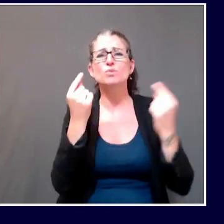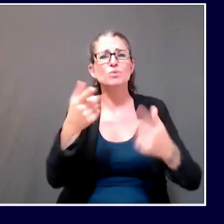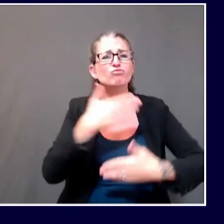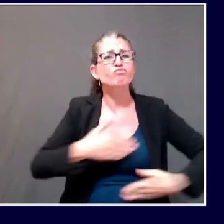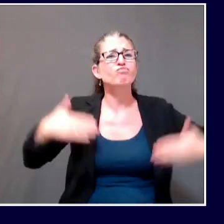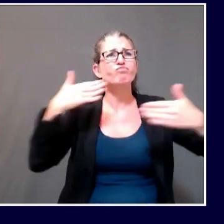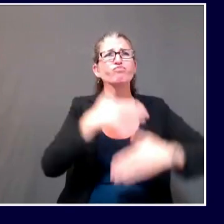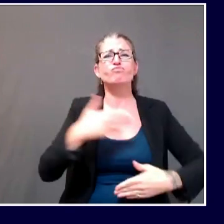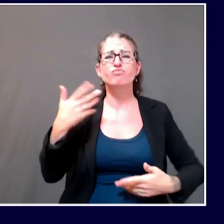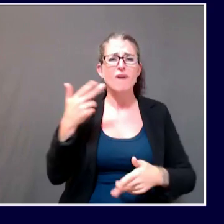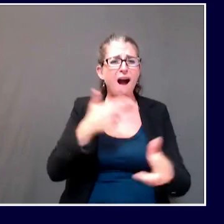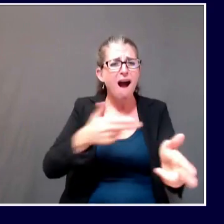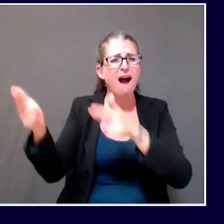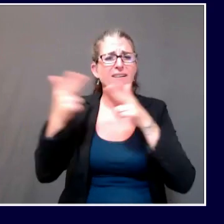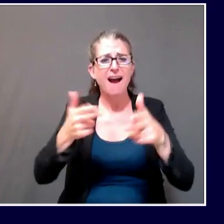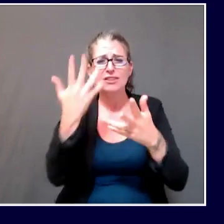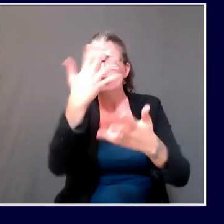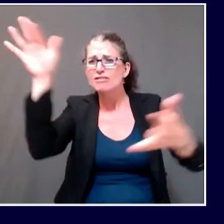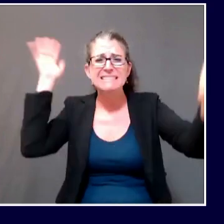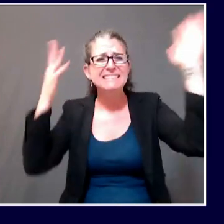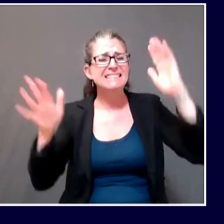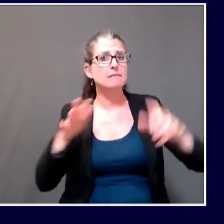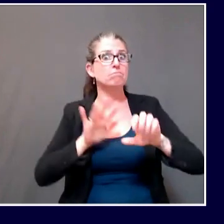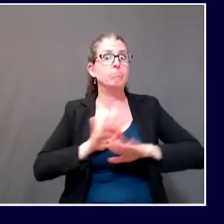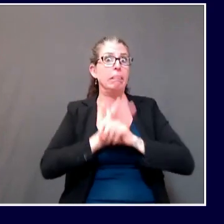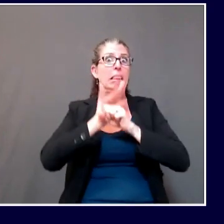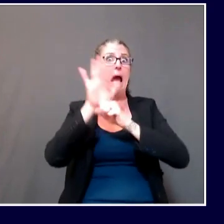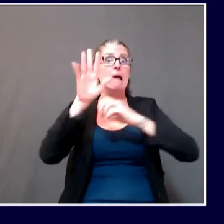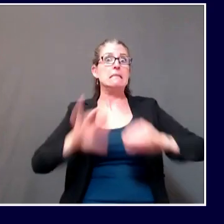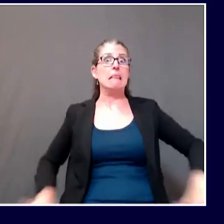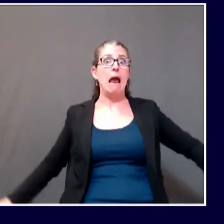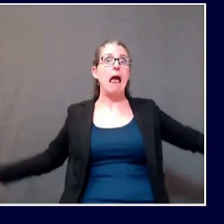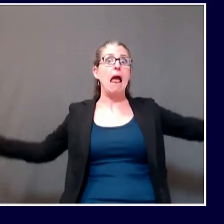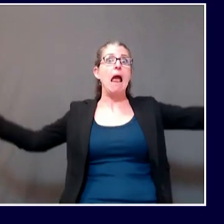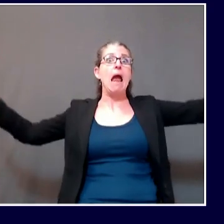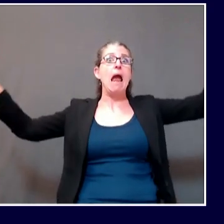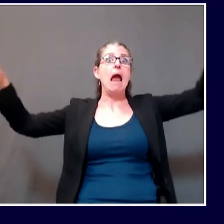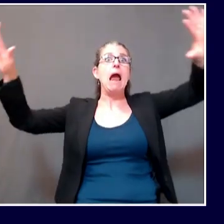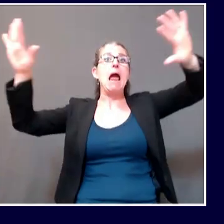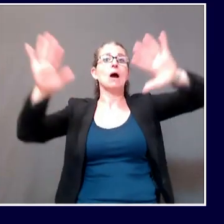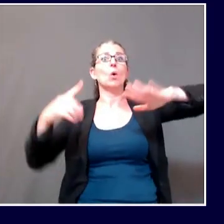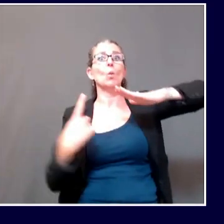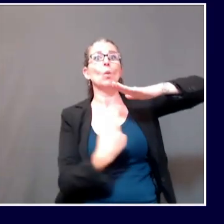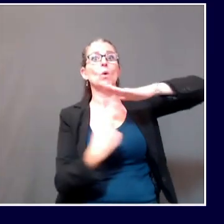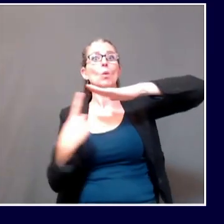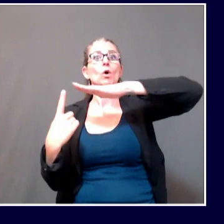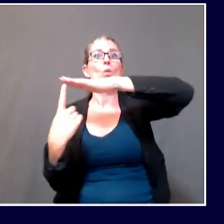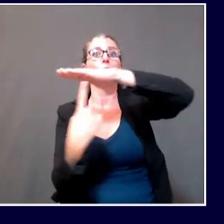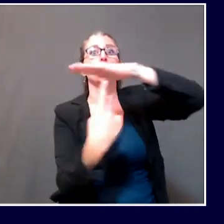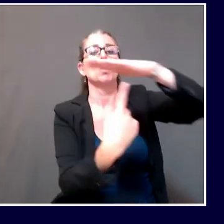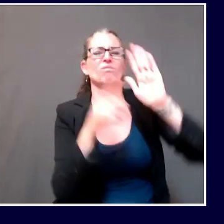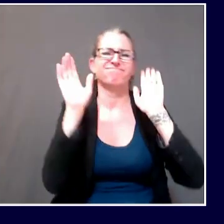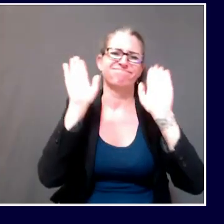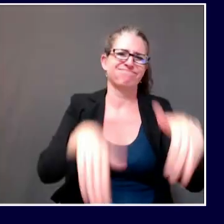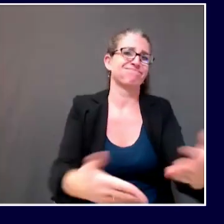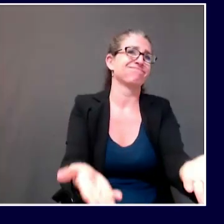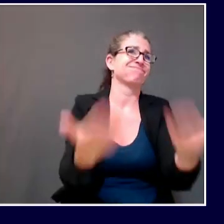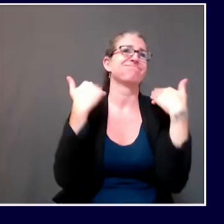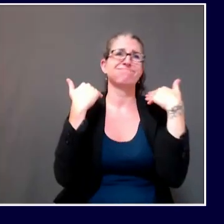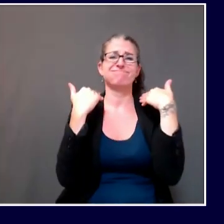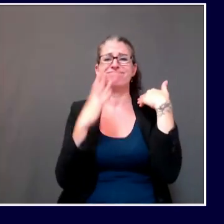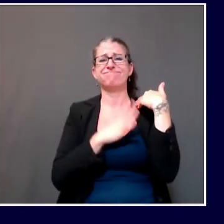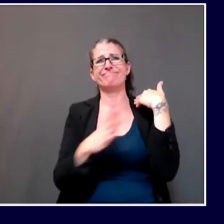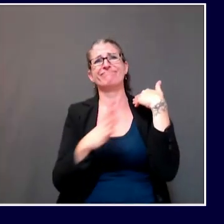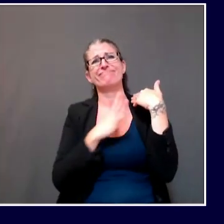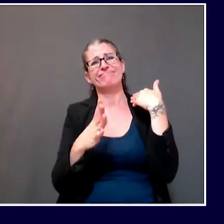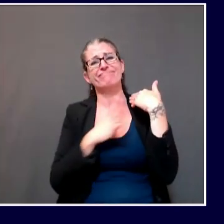a lot of wilderness to share and a lot of sports to share with people from other states all over the country.